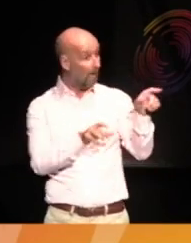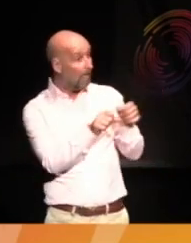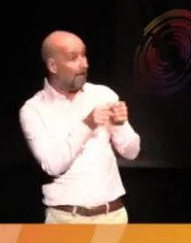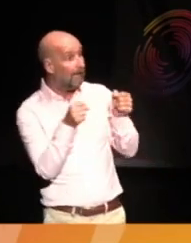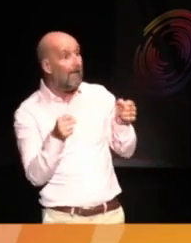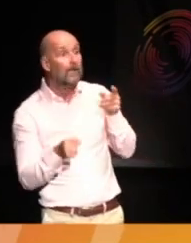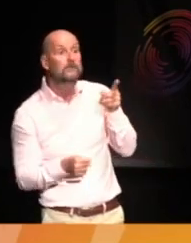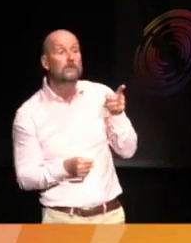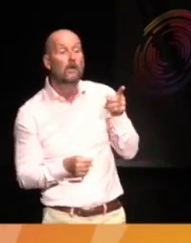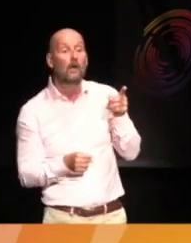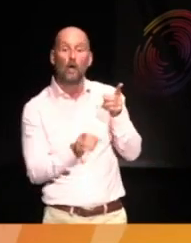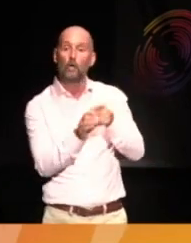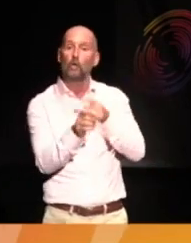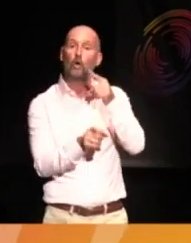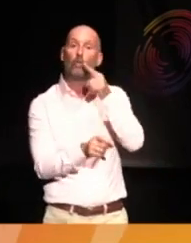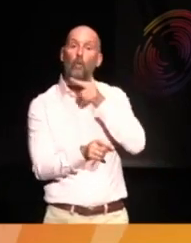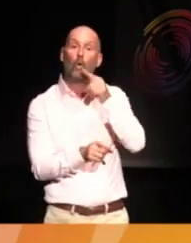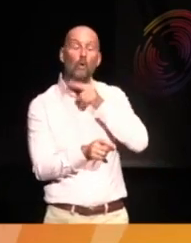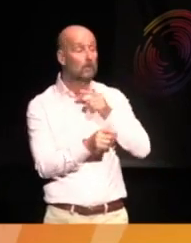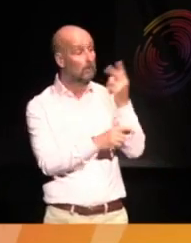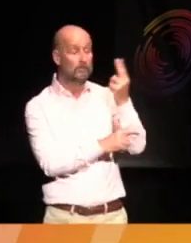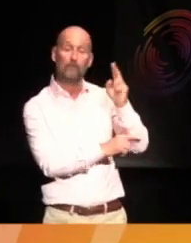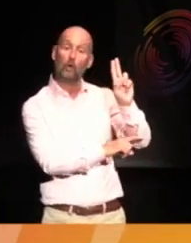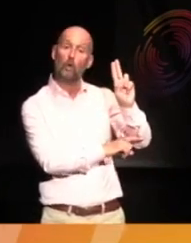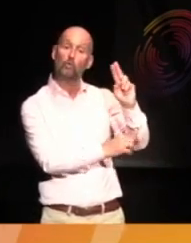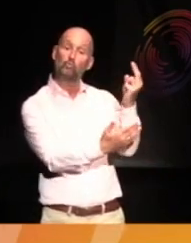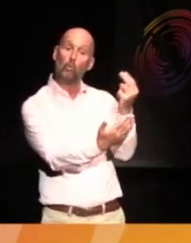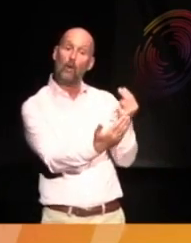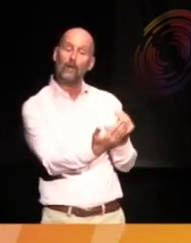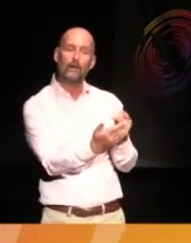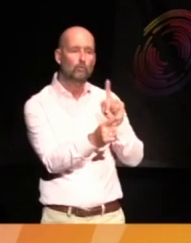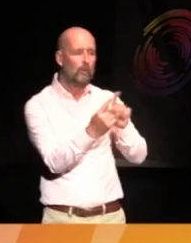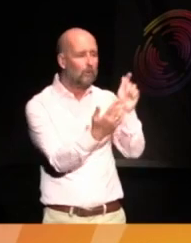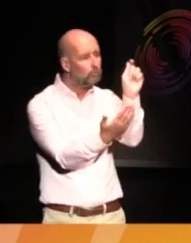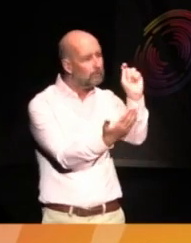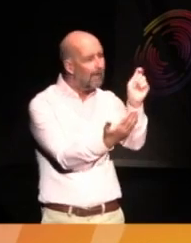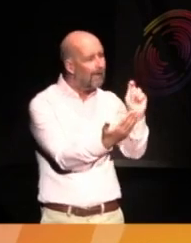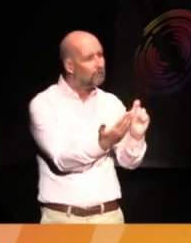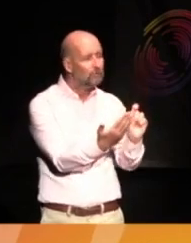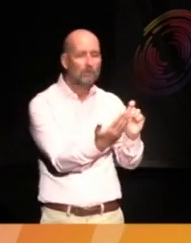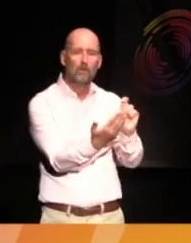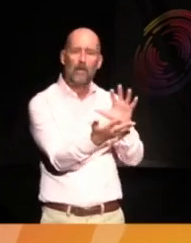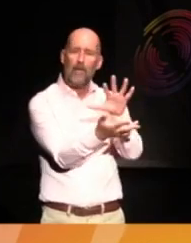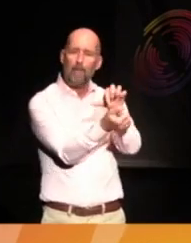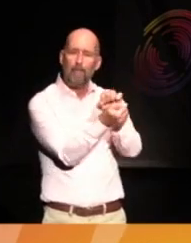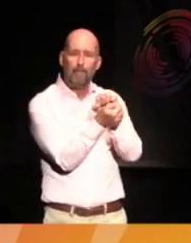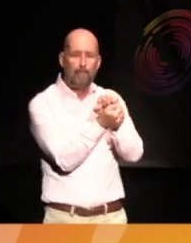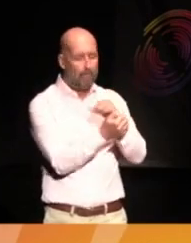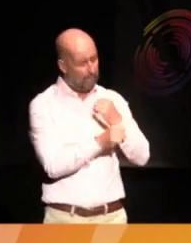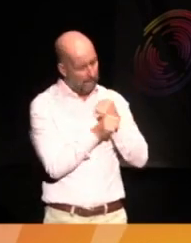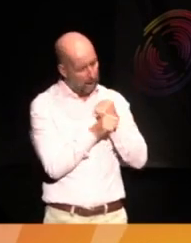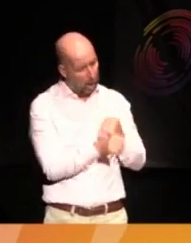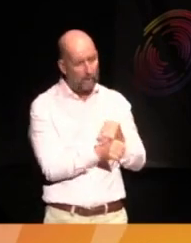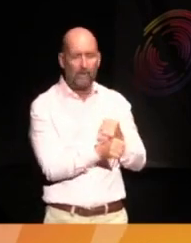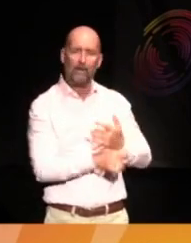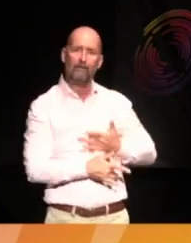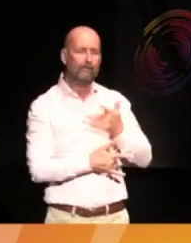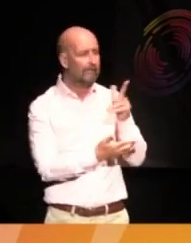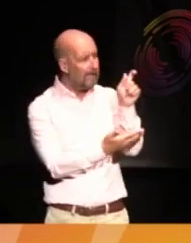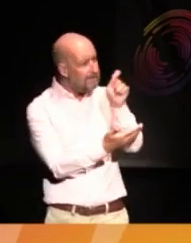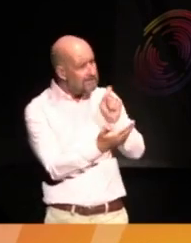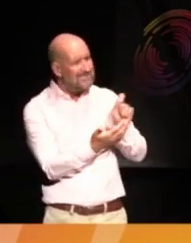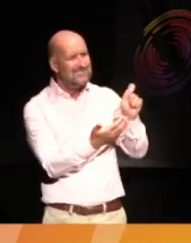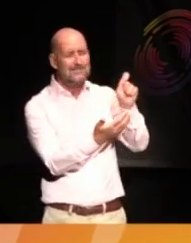a young boy is drawing. He is trying to sketch the feeling of belonging. But no matter how